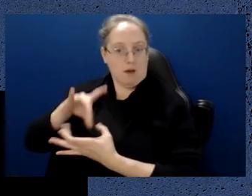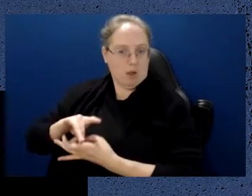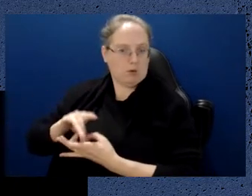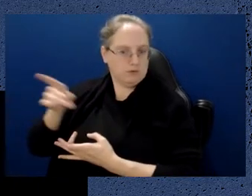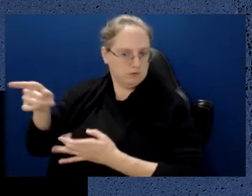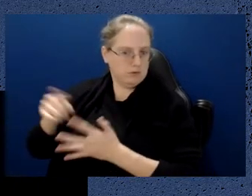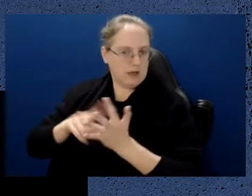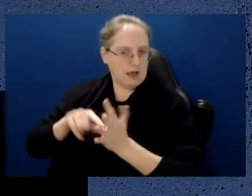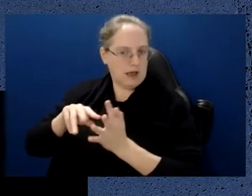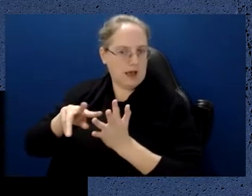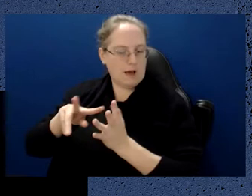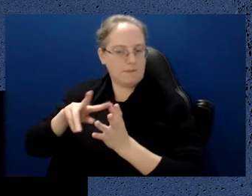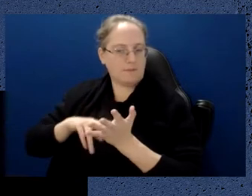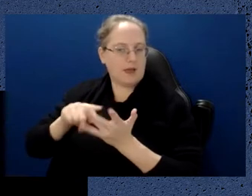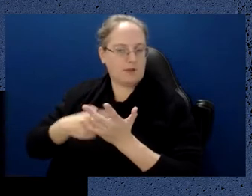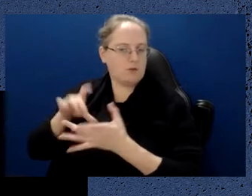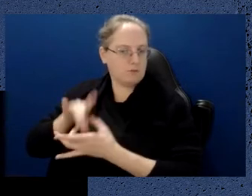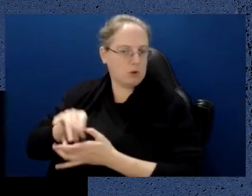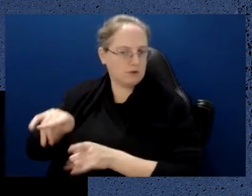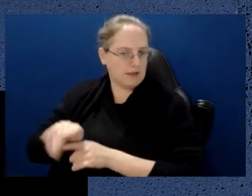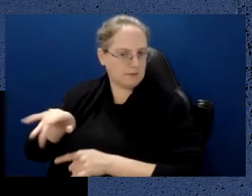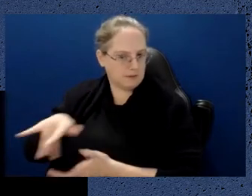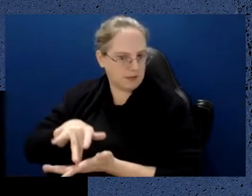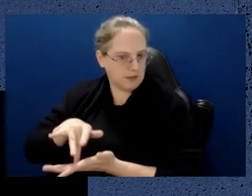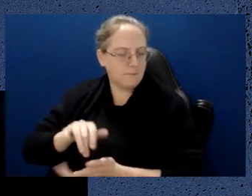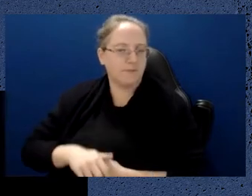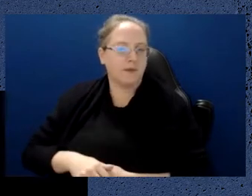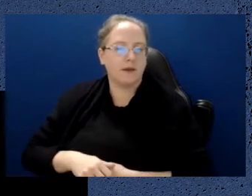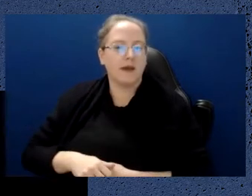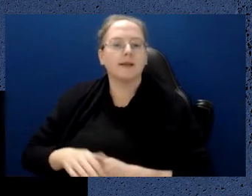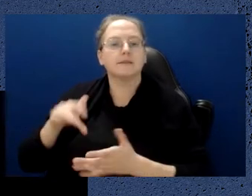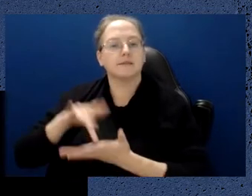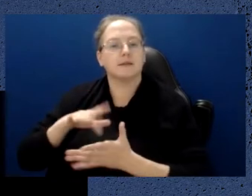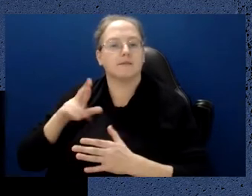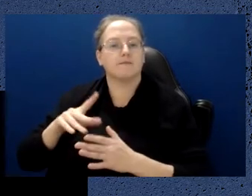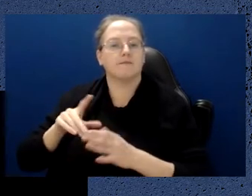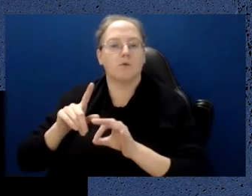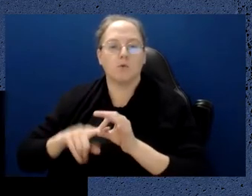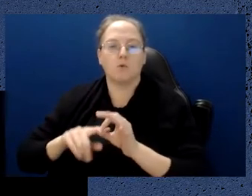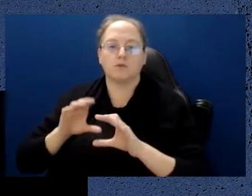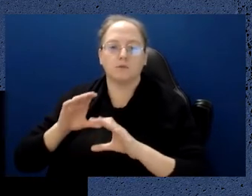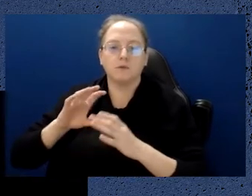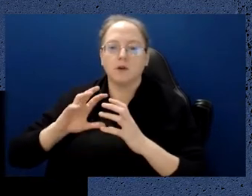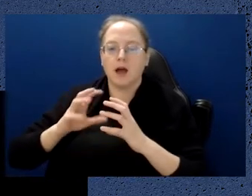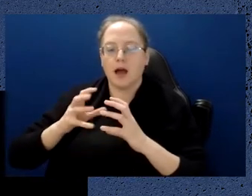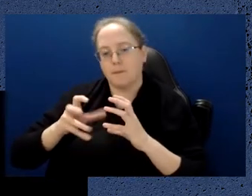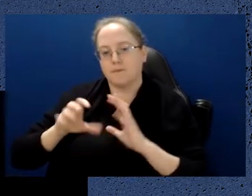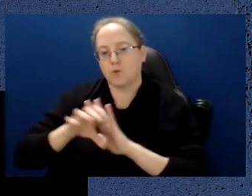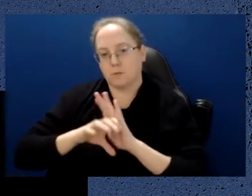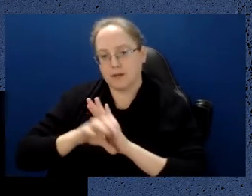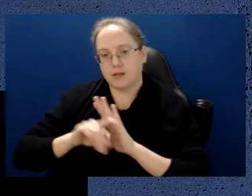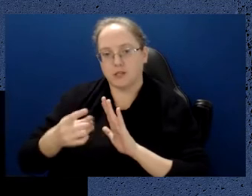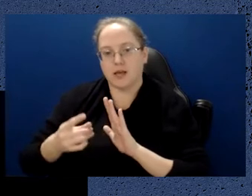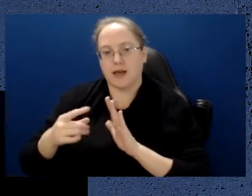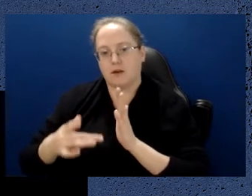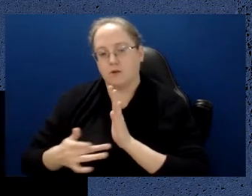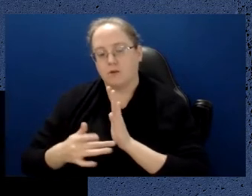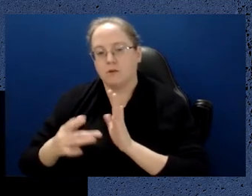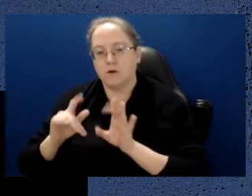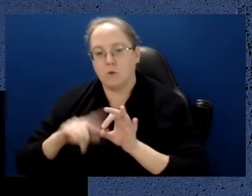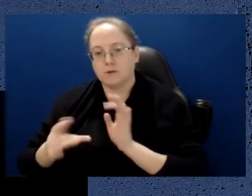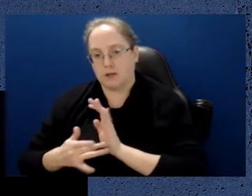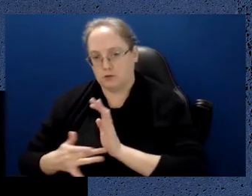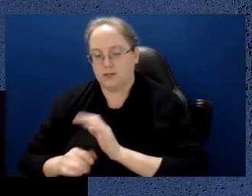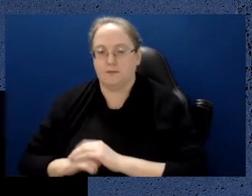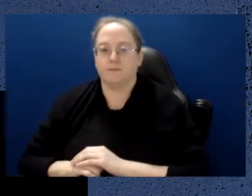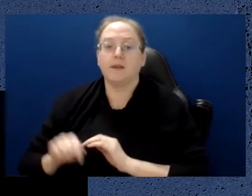to as well. That's this center for quantum computation and quantum communication technology in one guise or another has been running